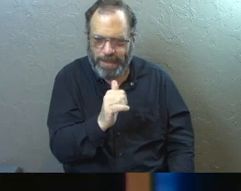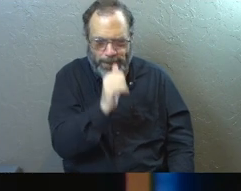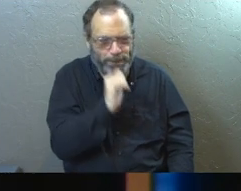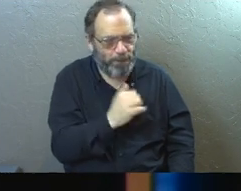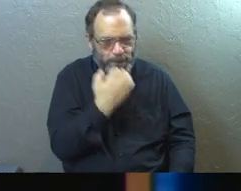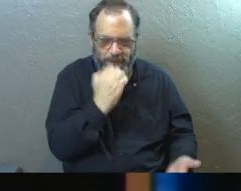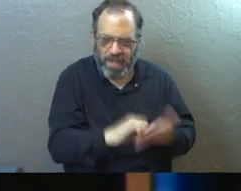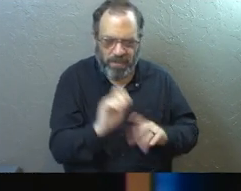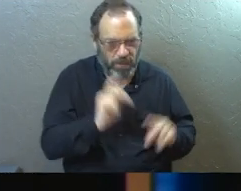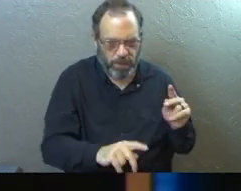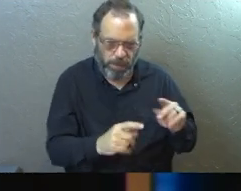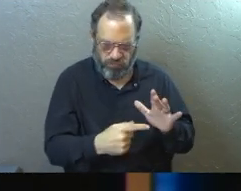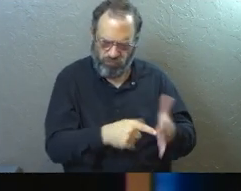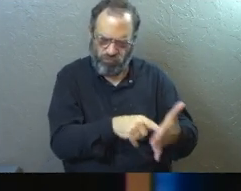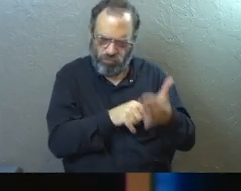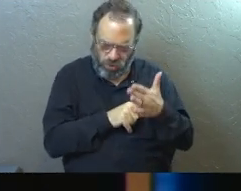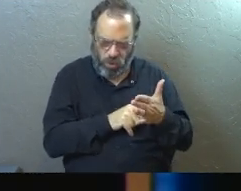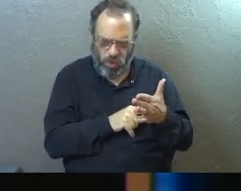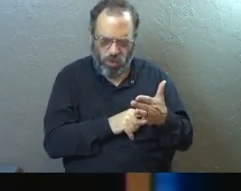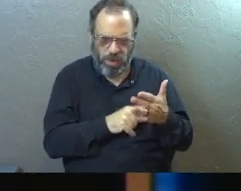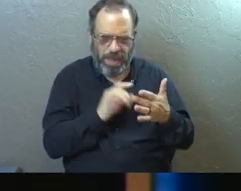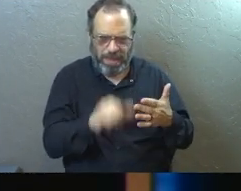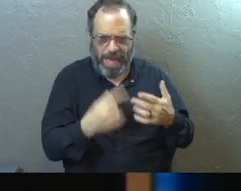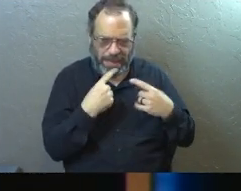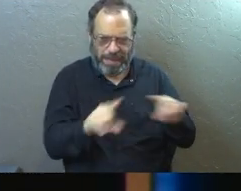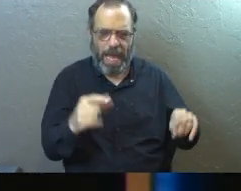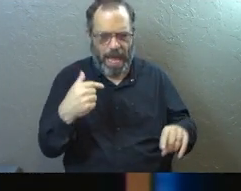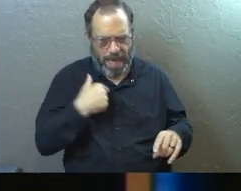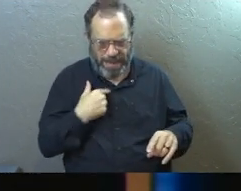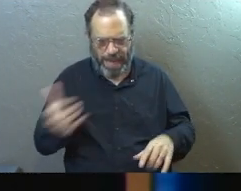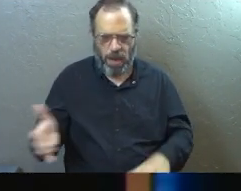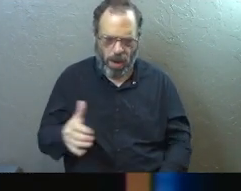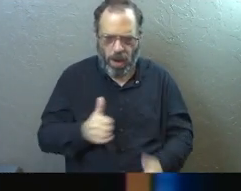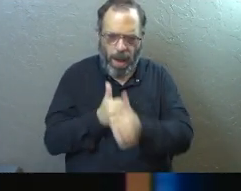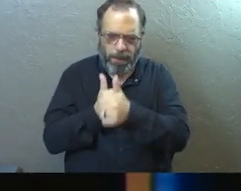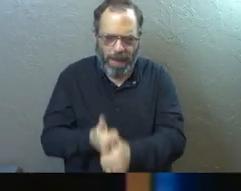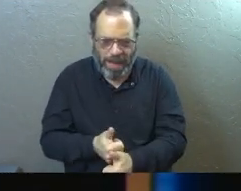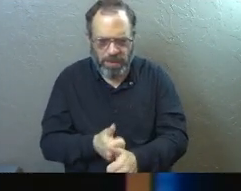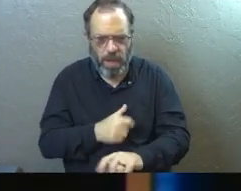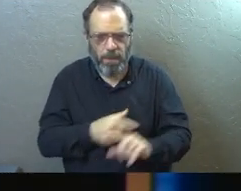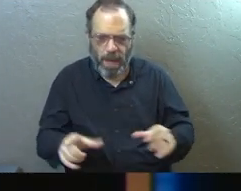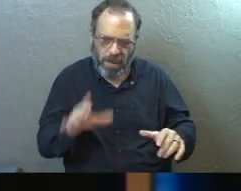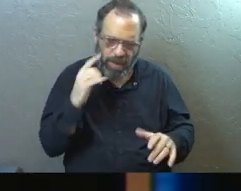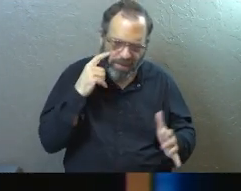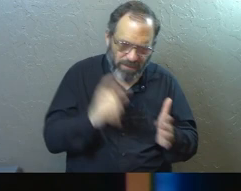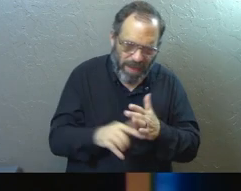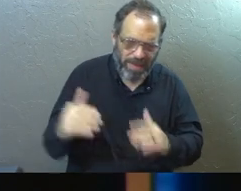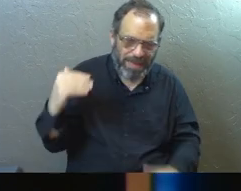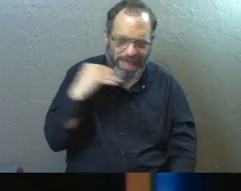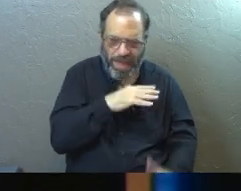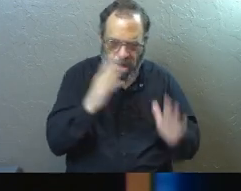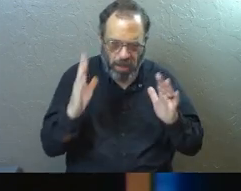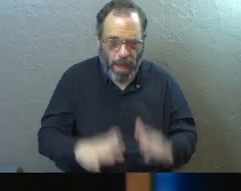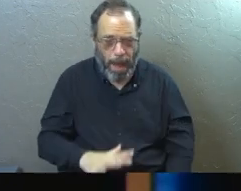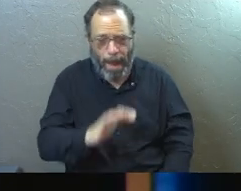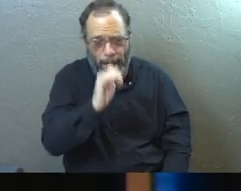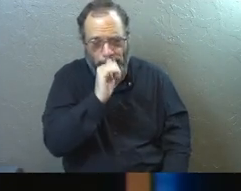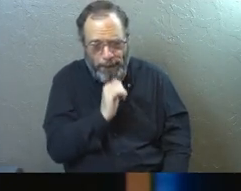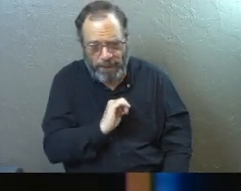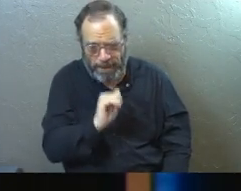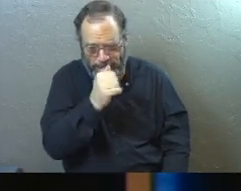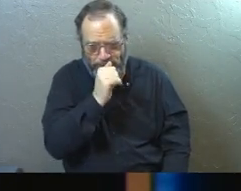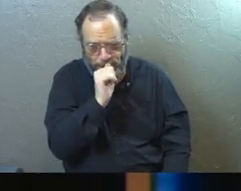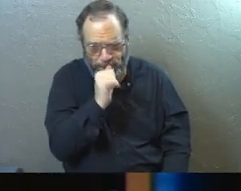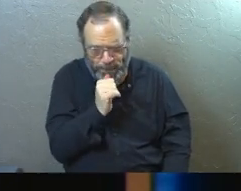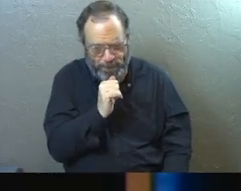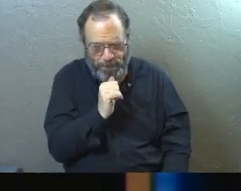don't tolerate evil people. You have examined the claims of those who say they are apostles but are not. You have discovered they are liars. You have patiently suffered